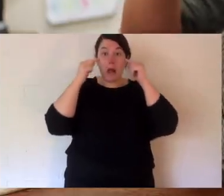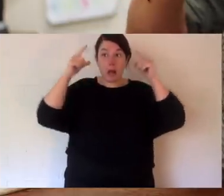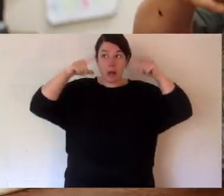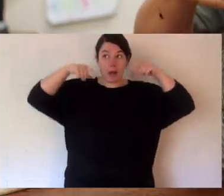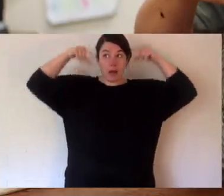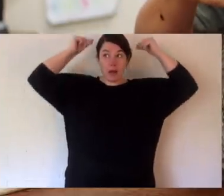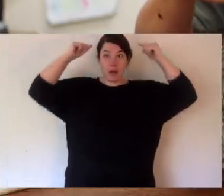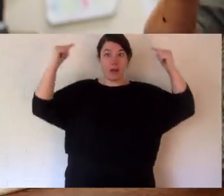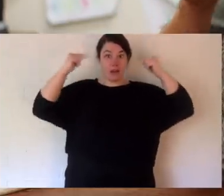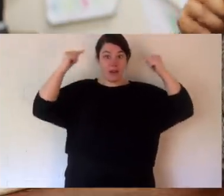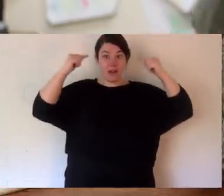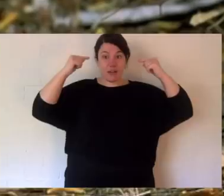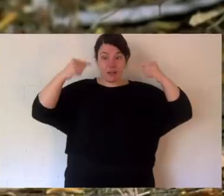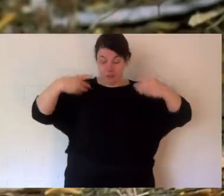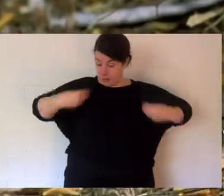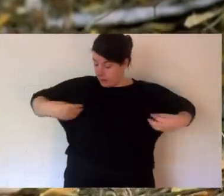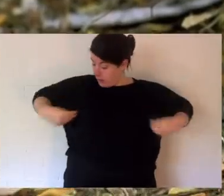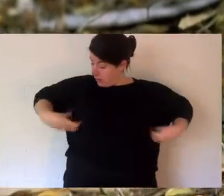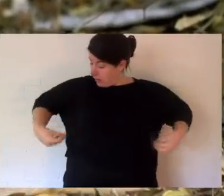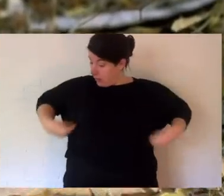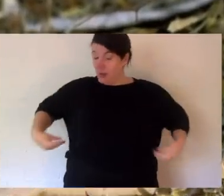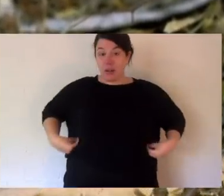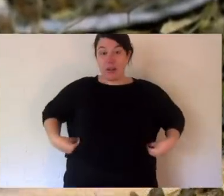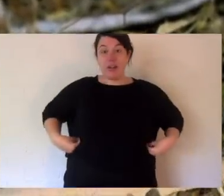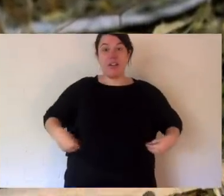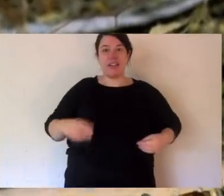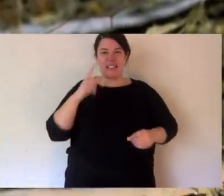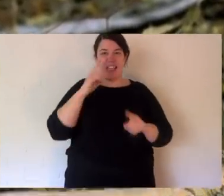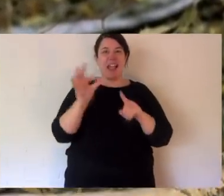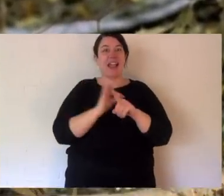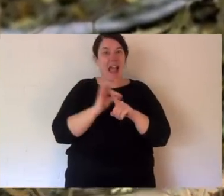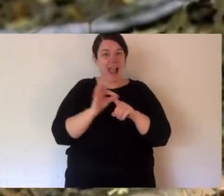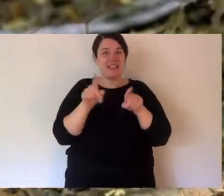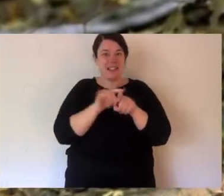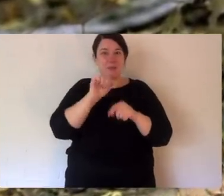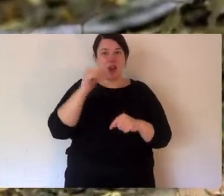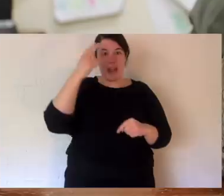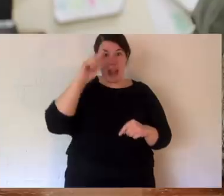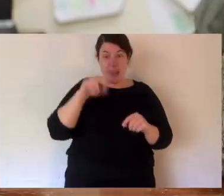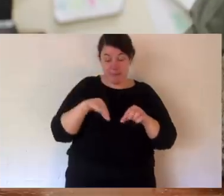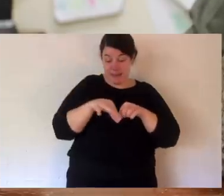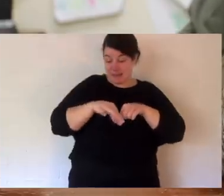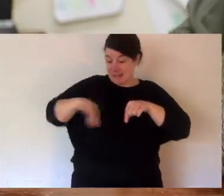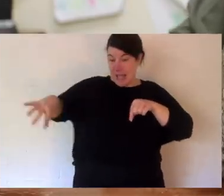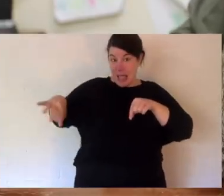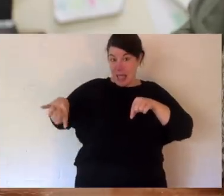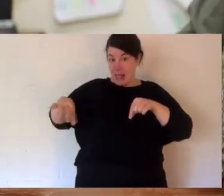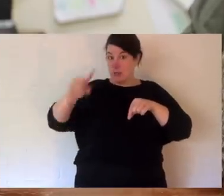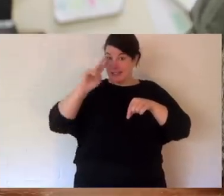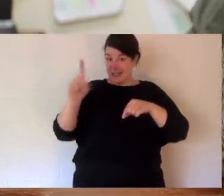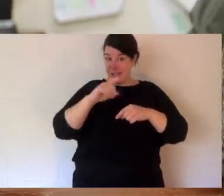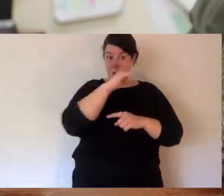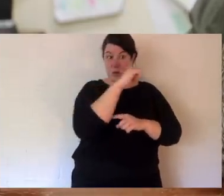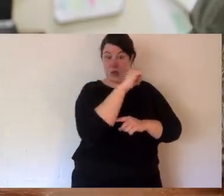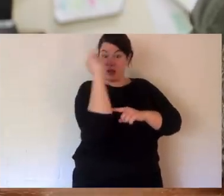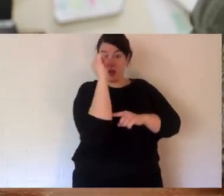around her eyes, up on her ears, down along her coat, you'll see that Rufous colour. Now, the tail is